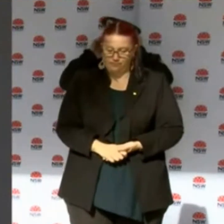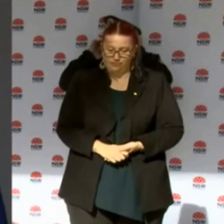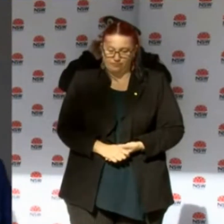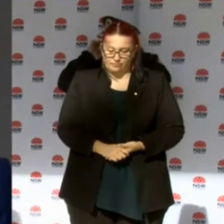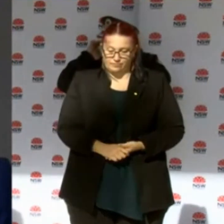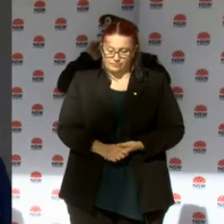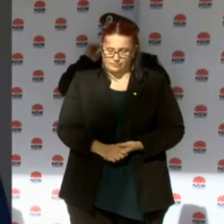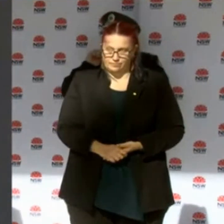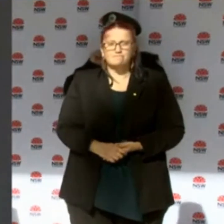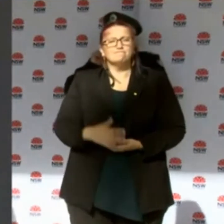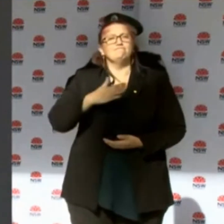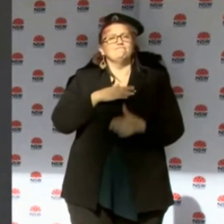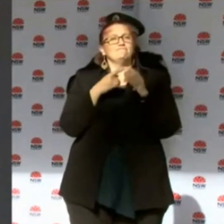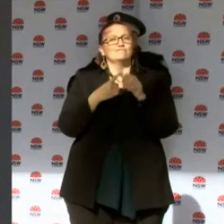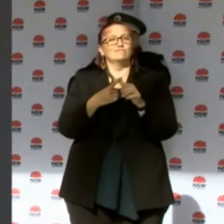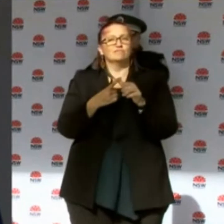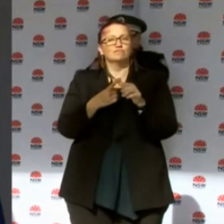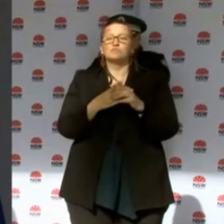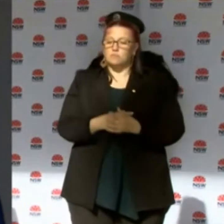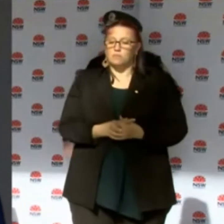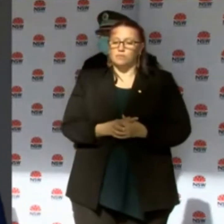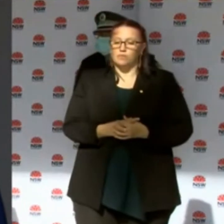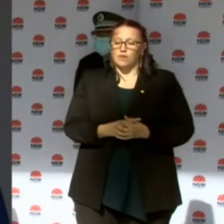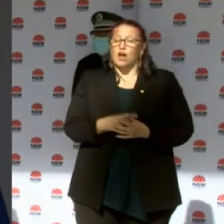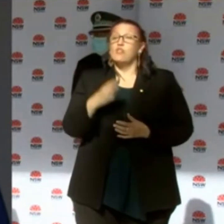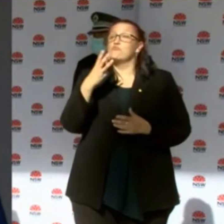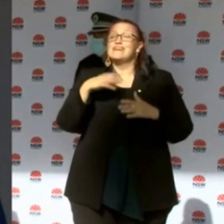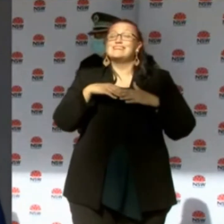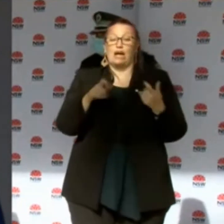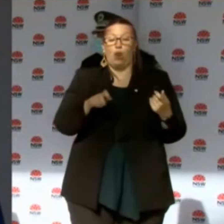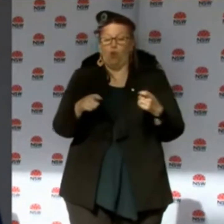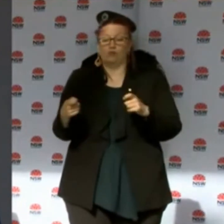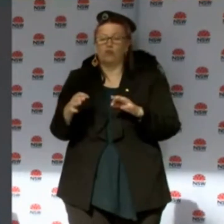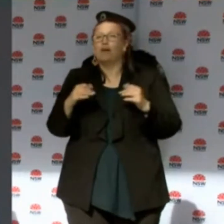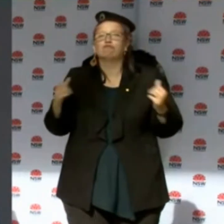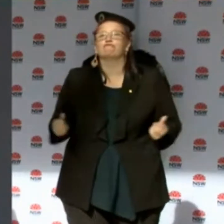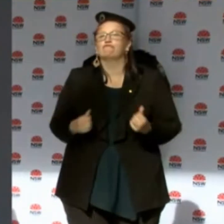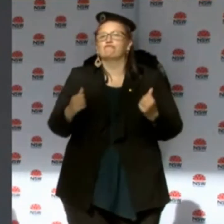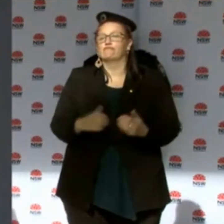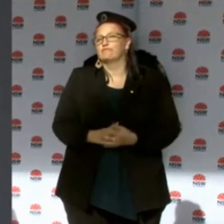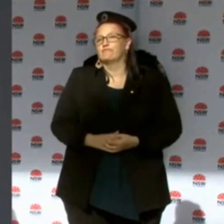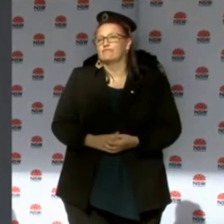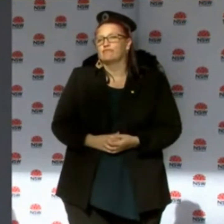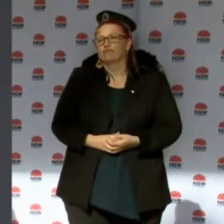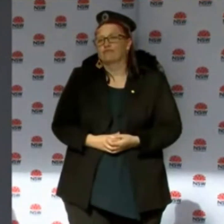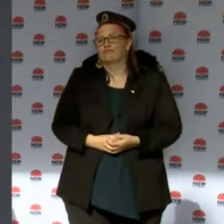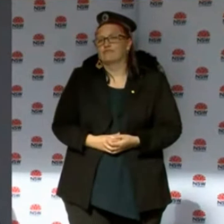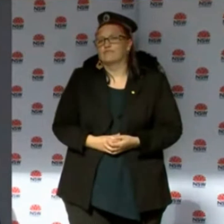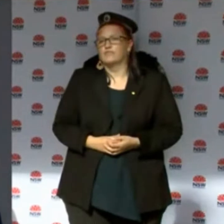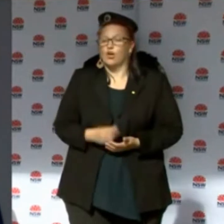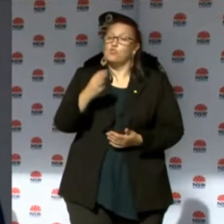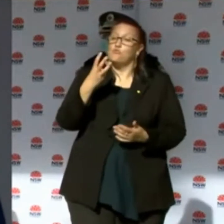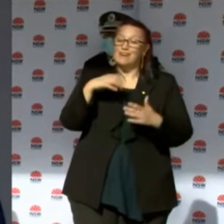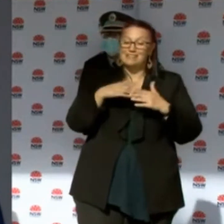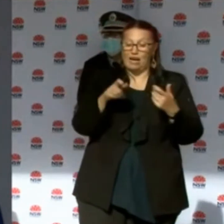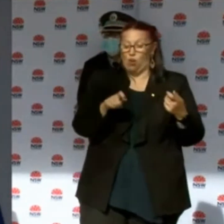three-day lockdowns don't work if you've got distributed disease. Three days is not long enough. And I think if you look at the reasons for the three